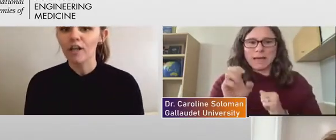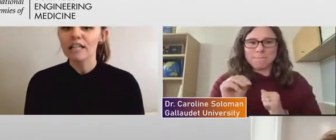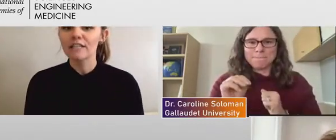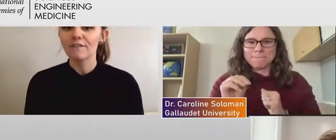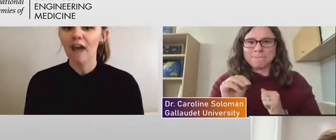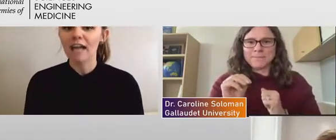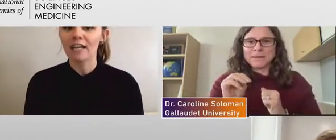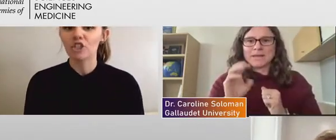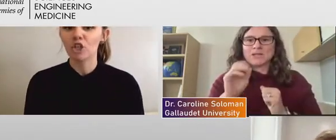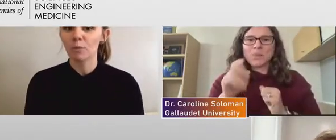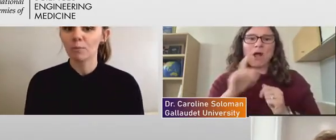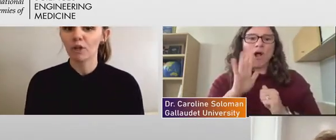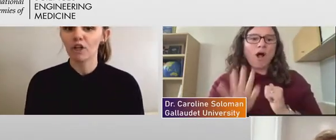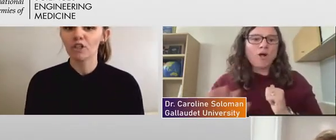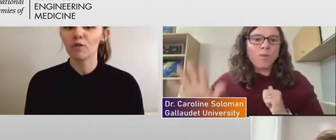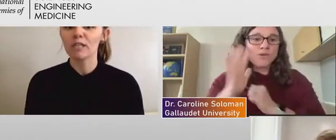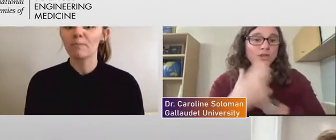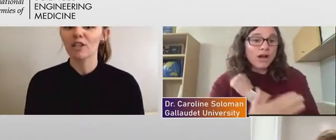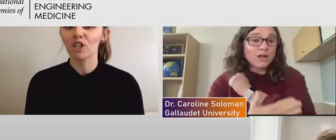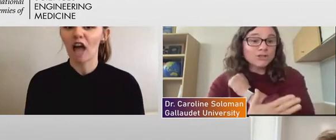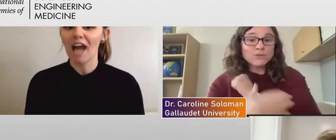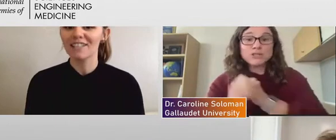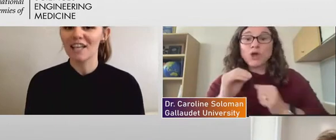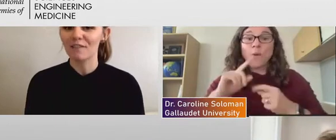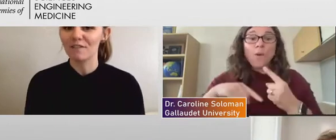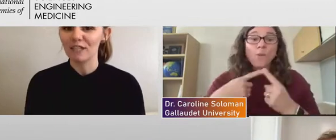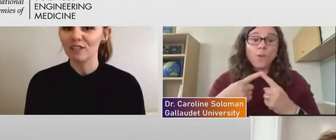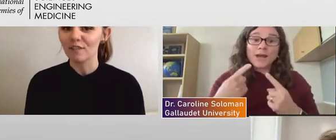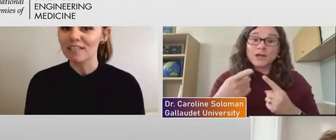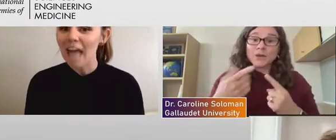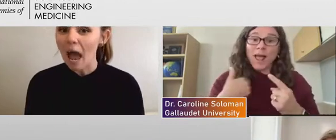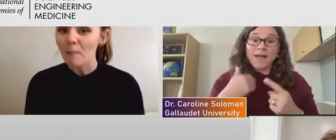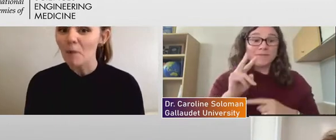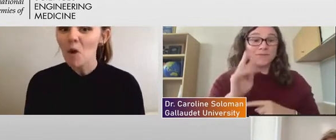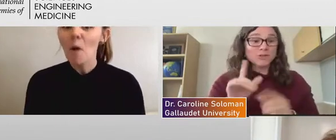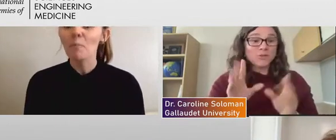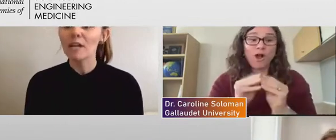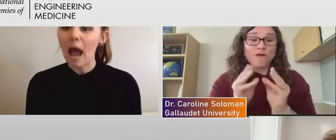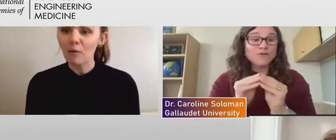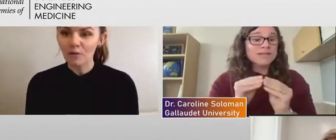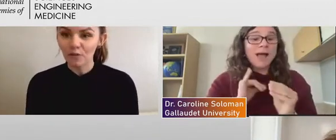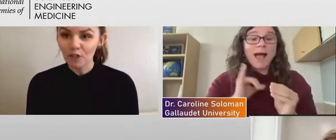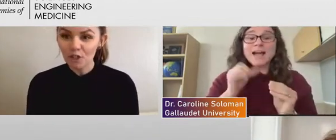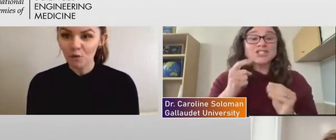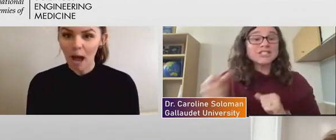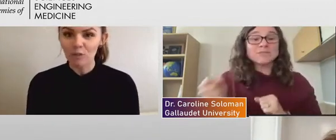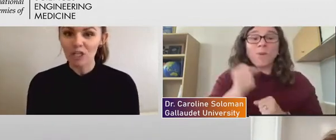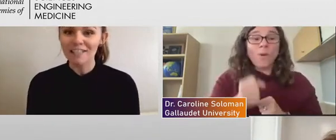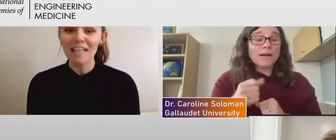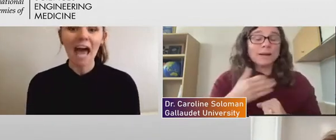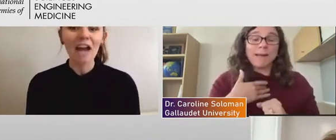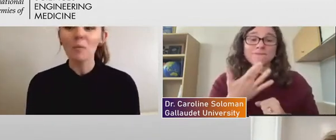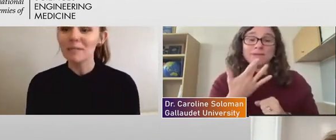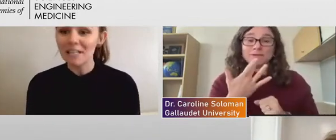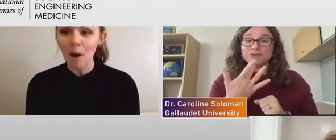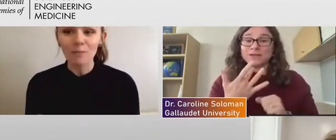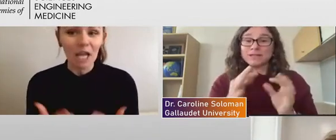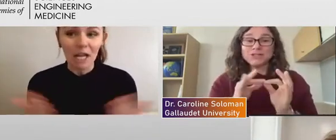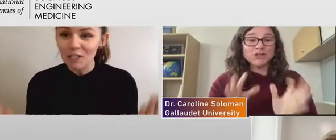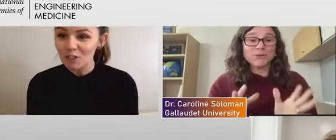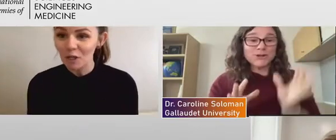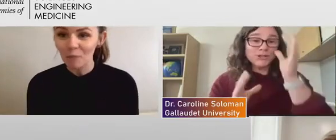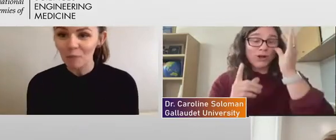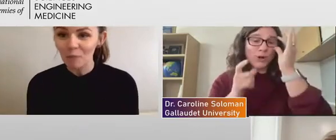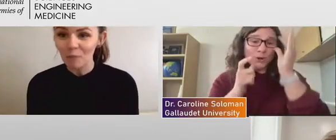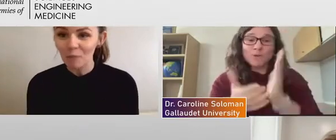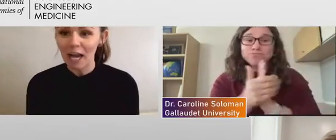hard to find interpreters who specialize in the field of STEM. But now with virtual options, that opens it up to